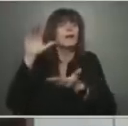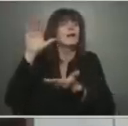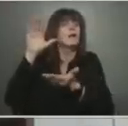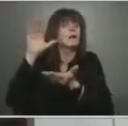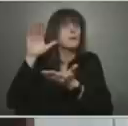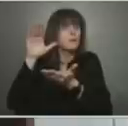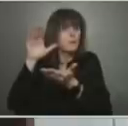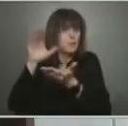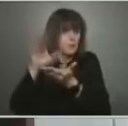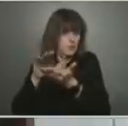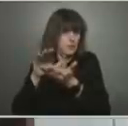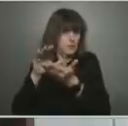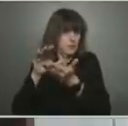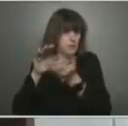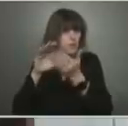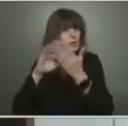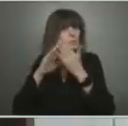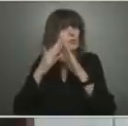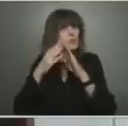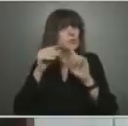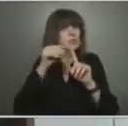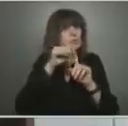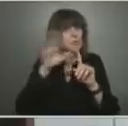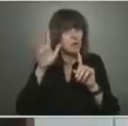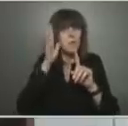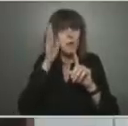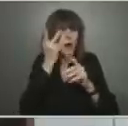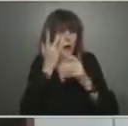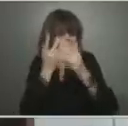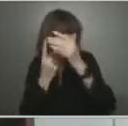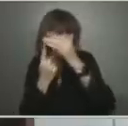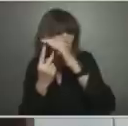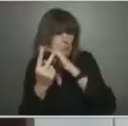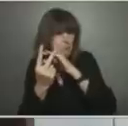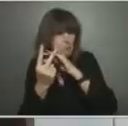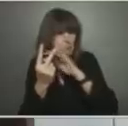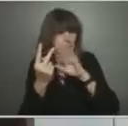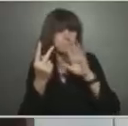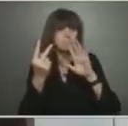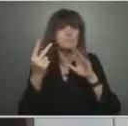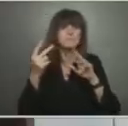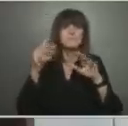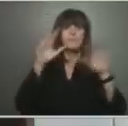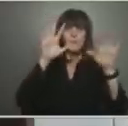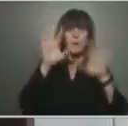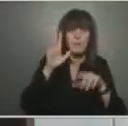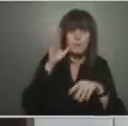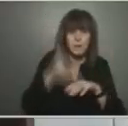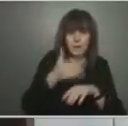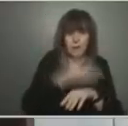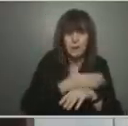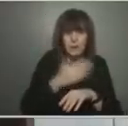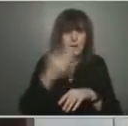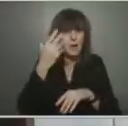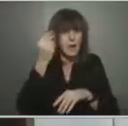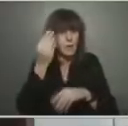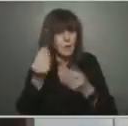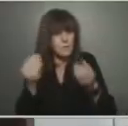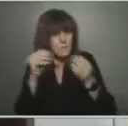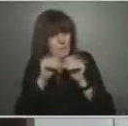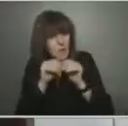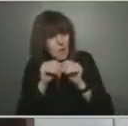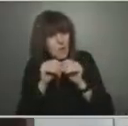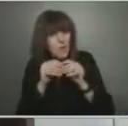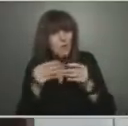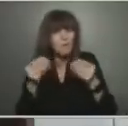It always helps to, you know, to understand that the weather is going to get better. We will get outdoors more. There will be more sunshine every day. I do. I